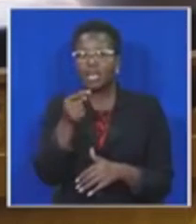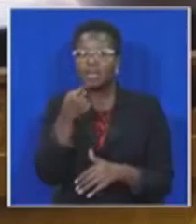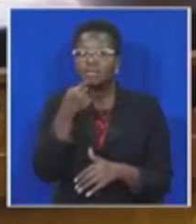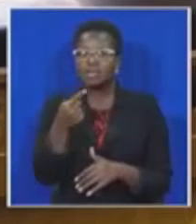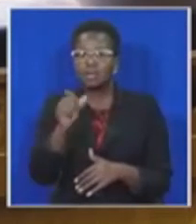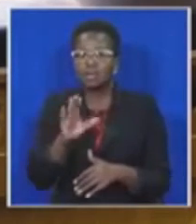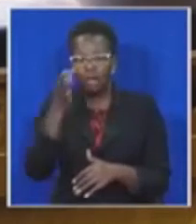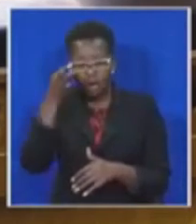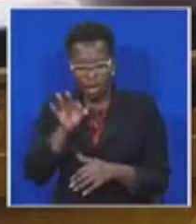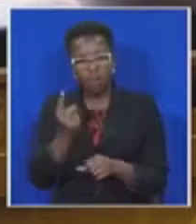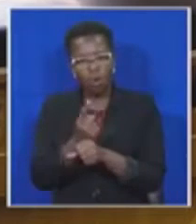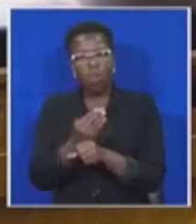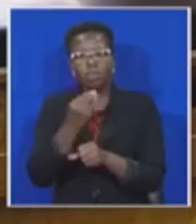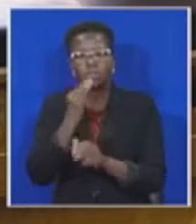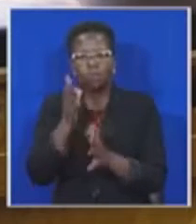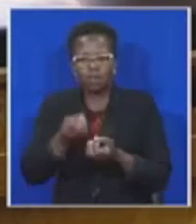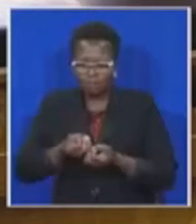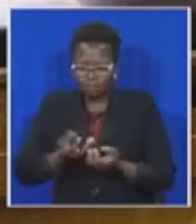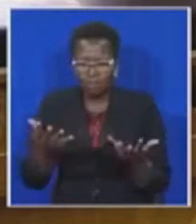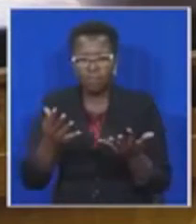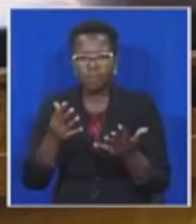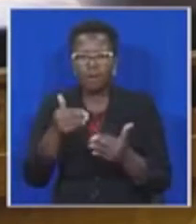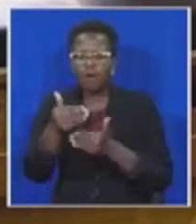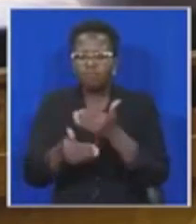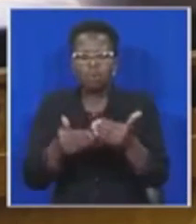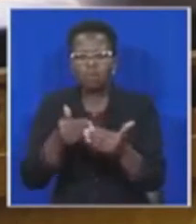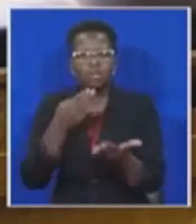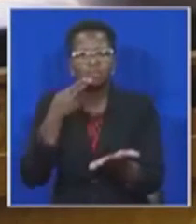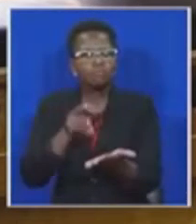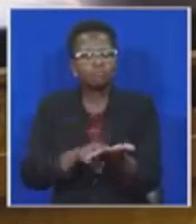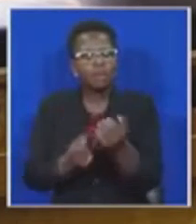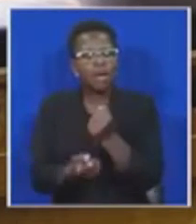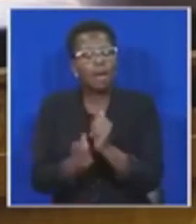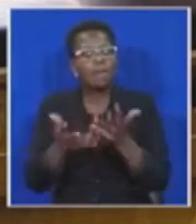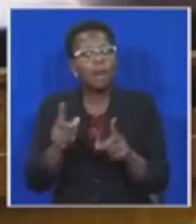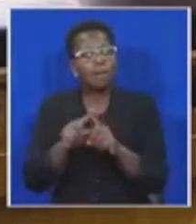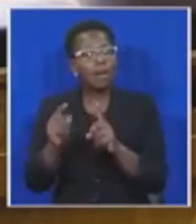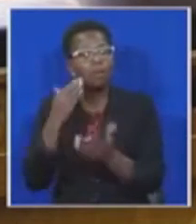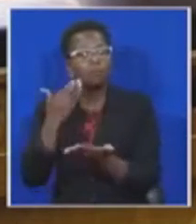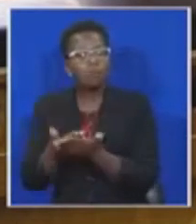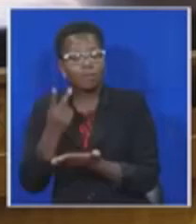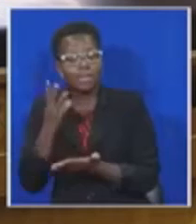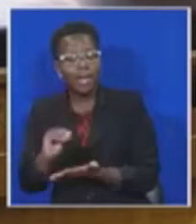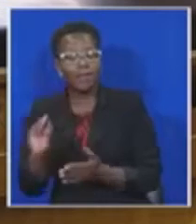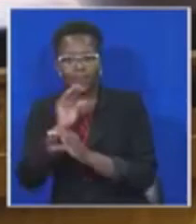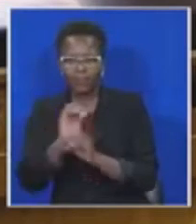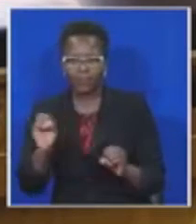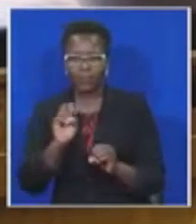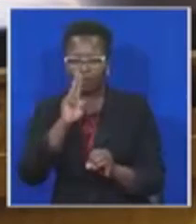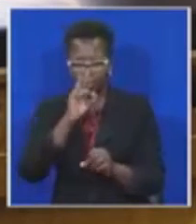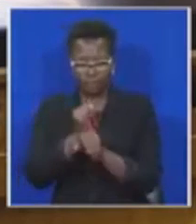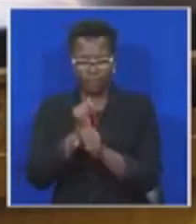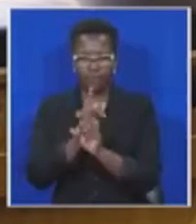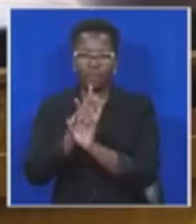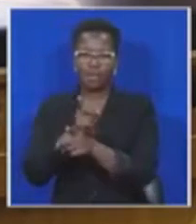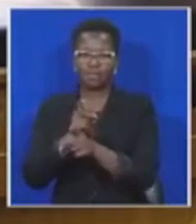accountable process of nuclear procurement, but its deeds do not live up to the promises. We need answers. Parliament should hold